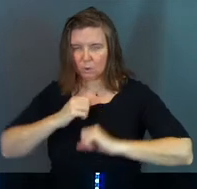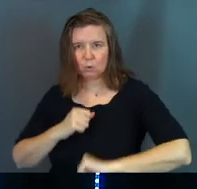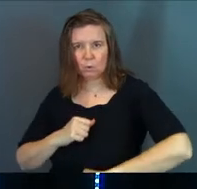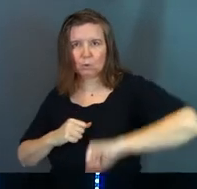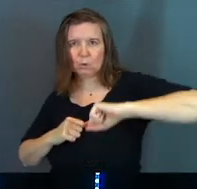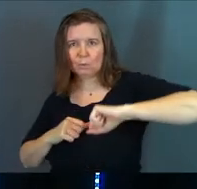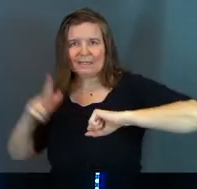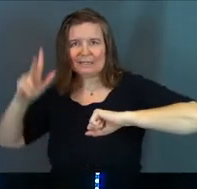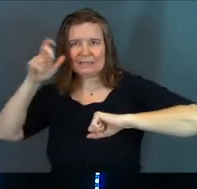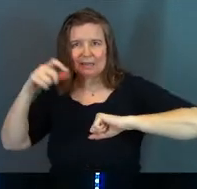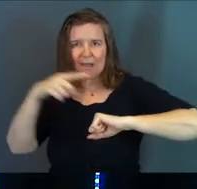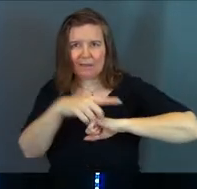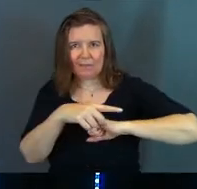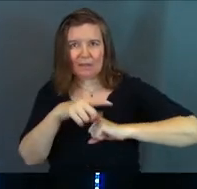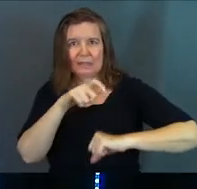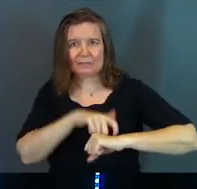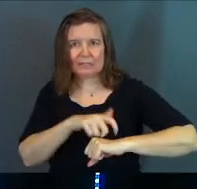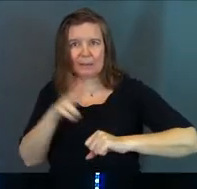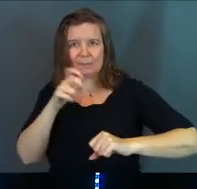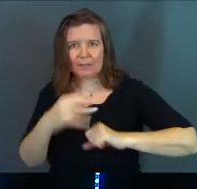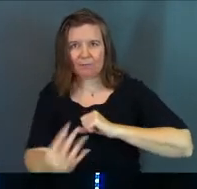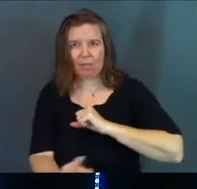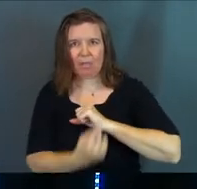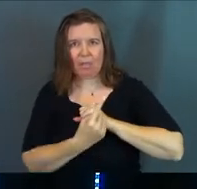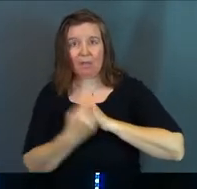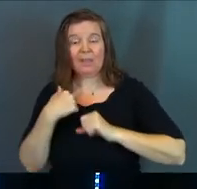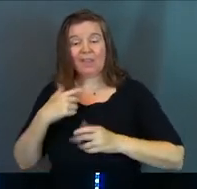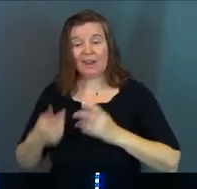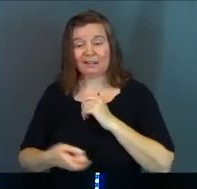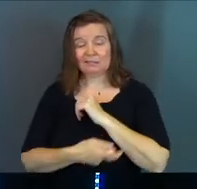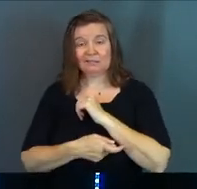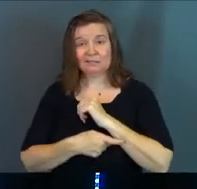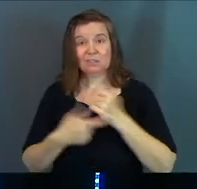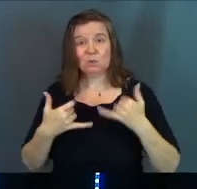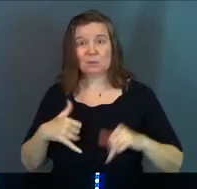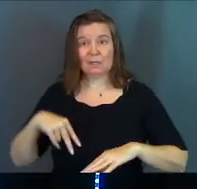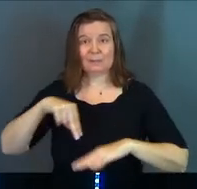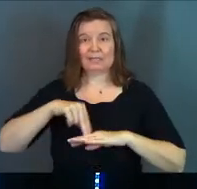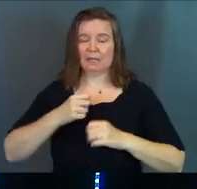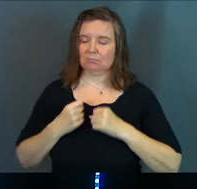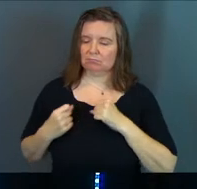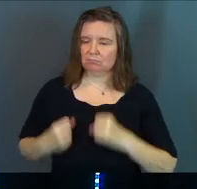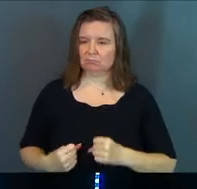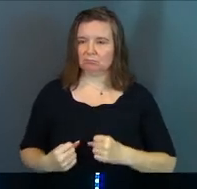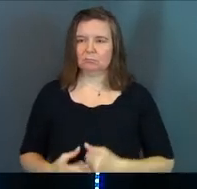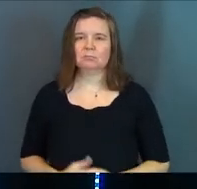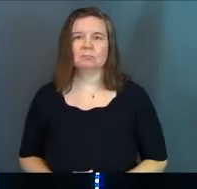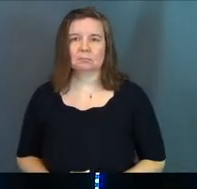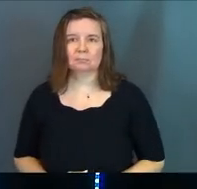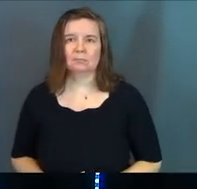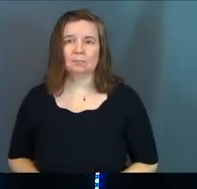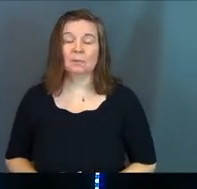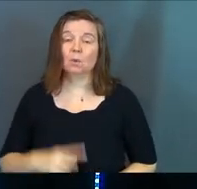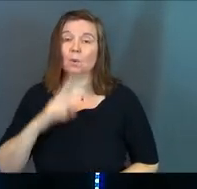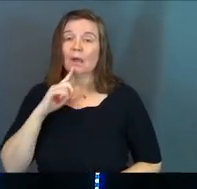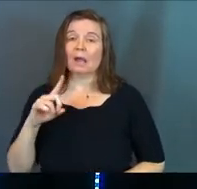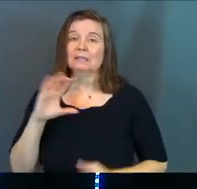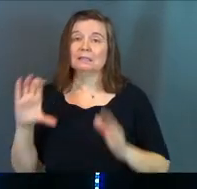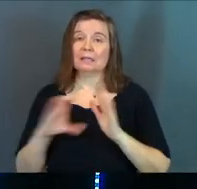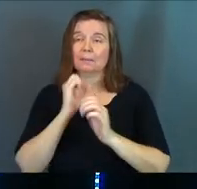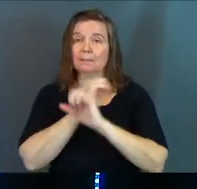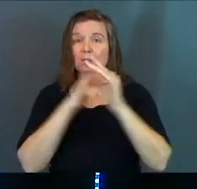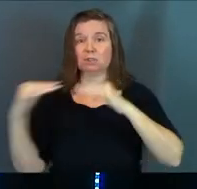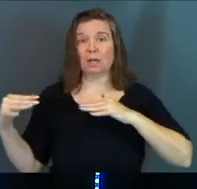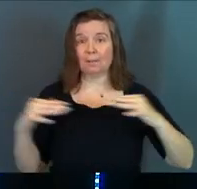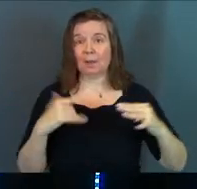in the time of evil. Then after the battle, you will still be standing firm. So it actually pictures a